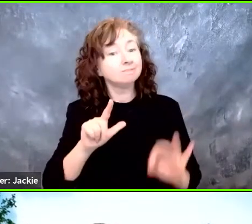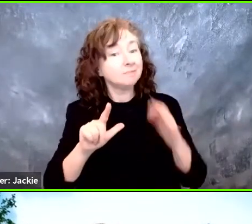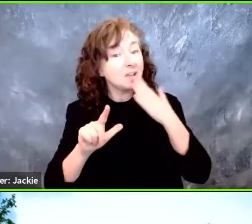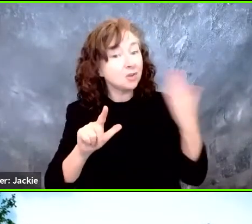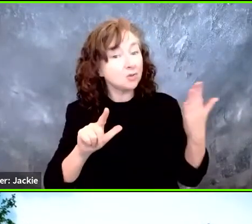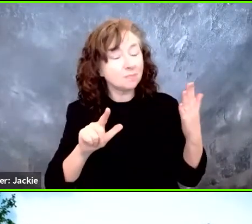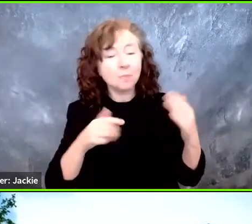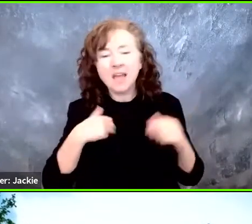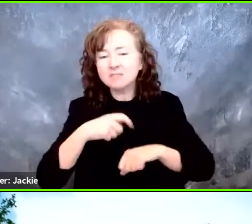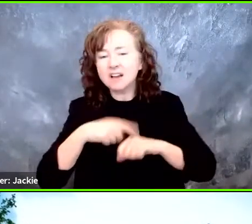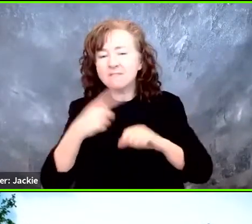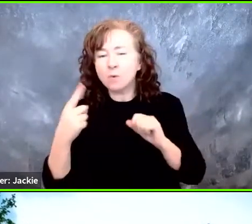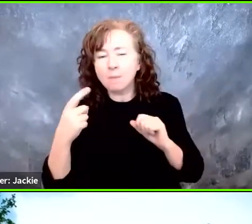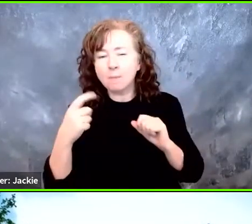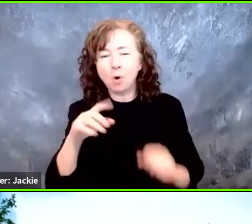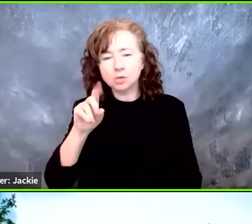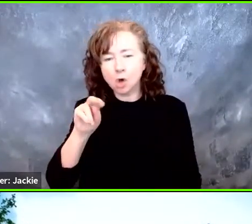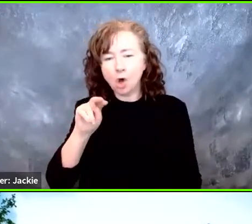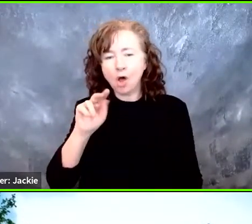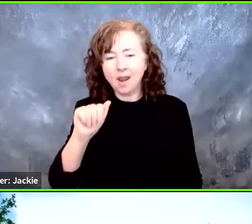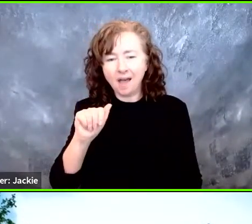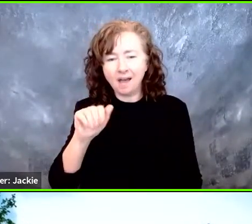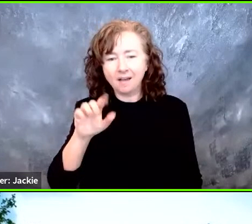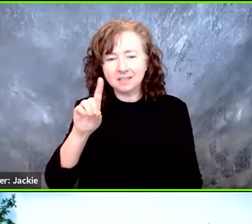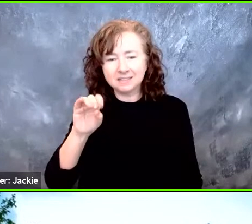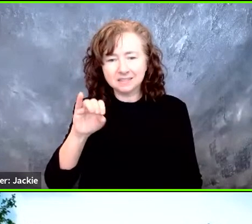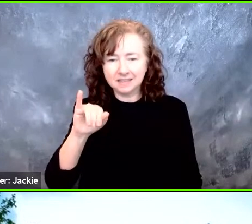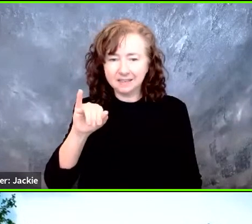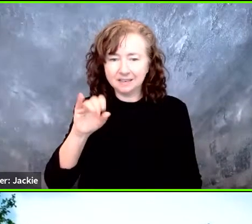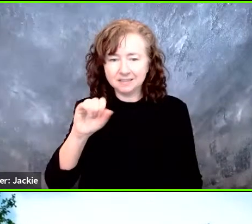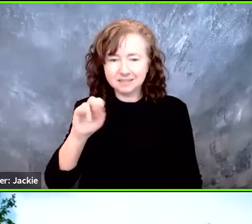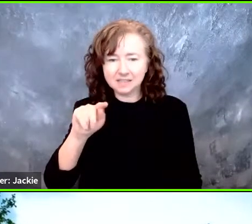DeSanto Ott, OTT. Donna DeSanto?